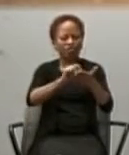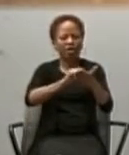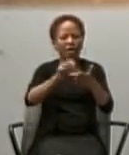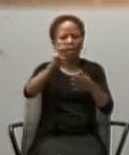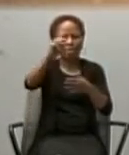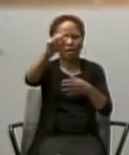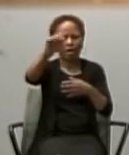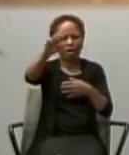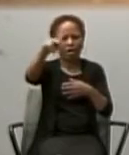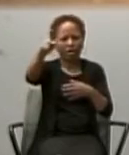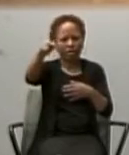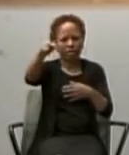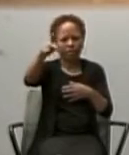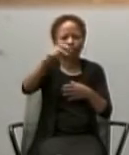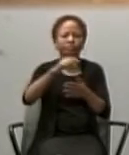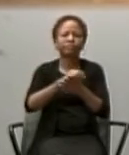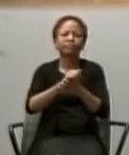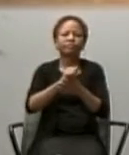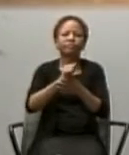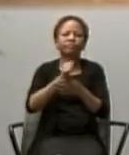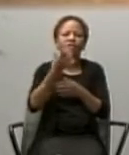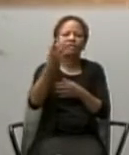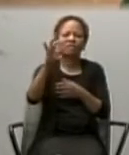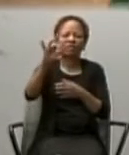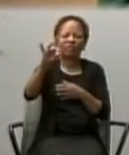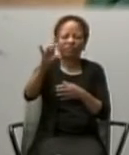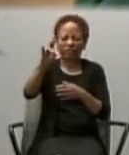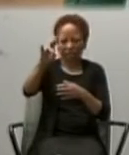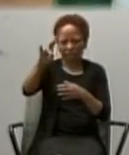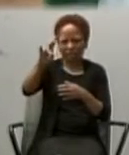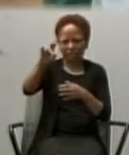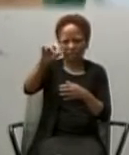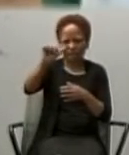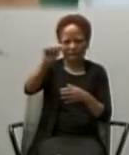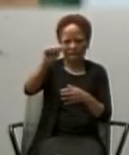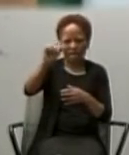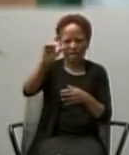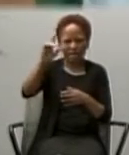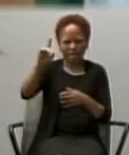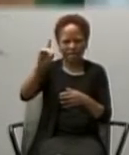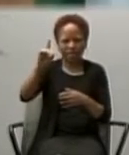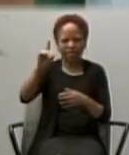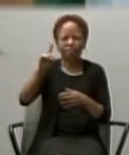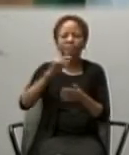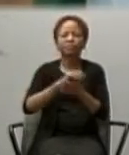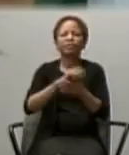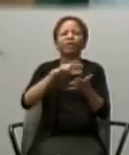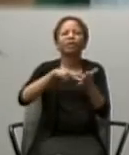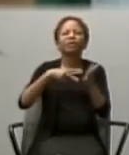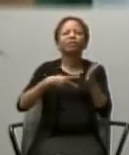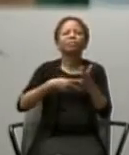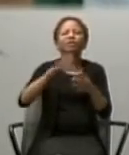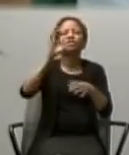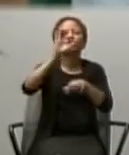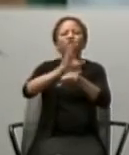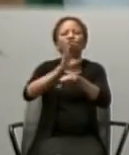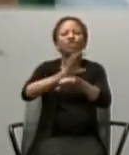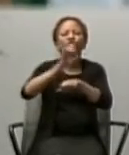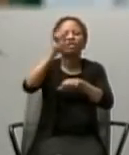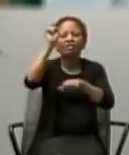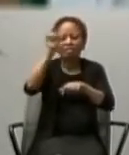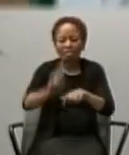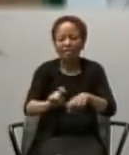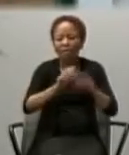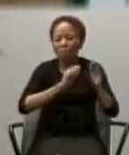a message to the early church about the need to move quickly,